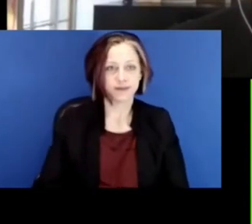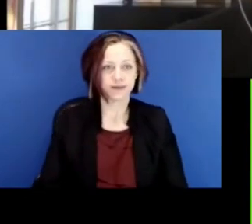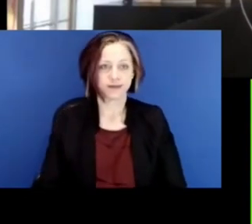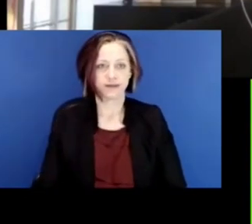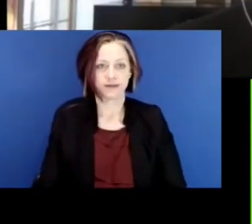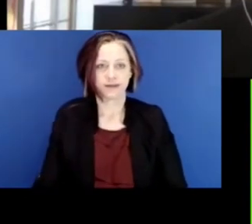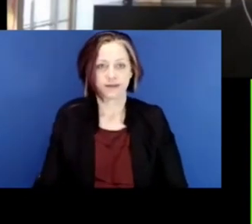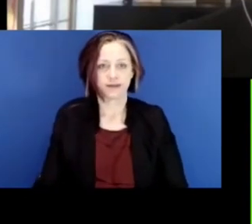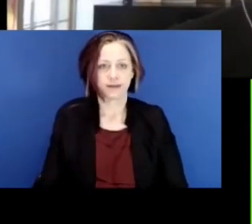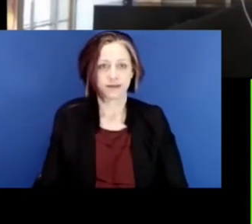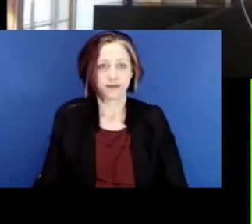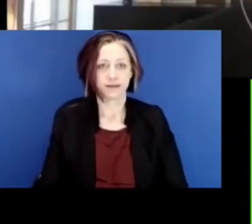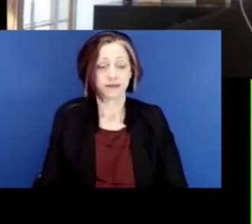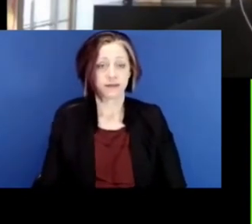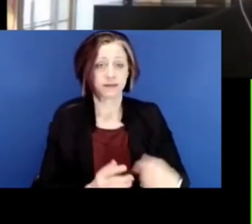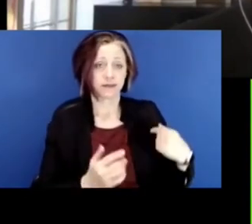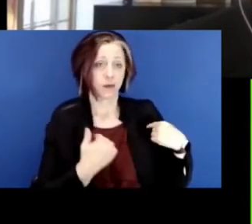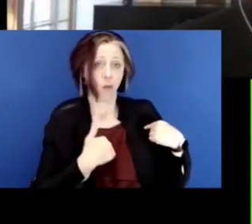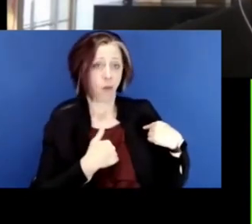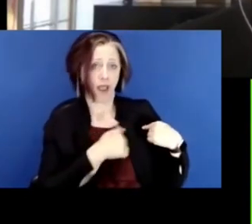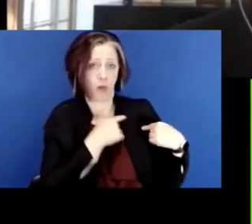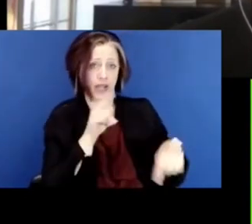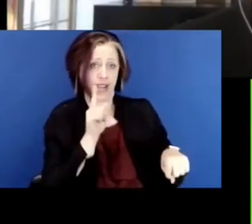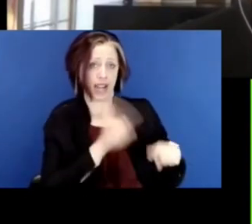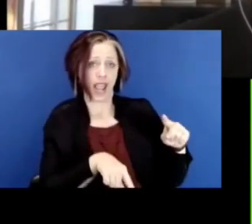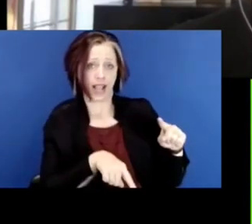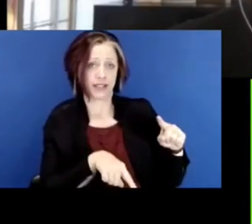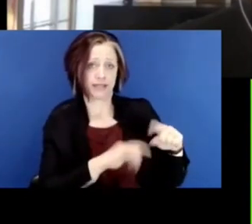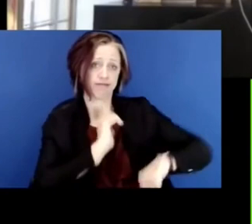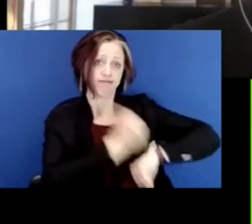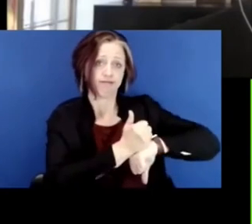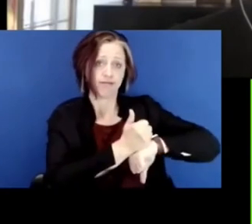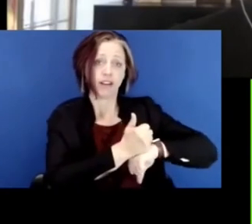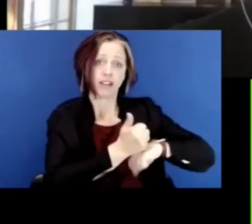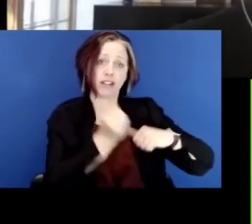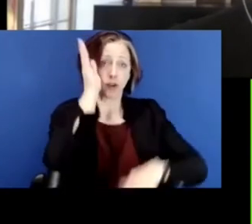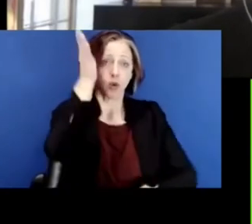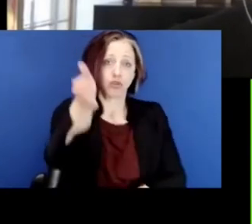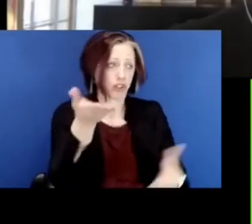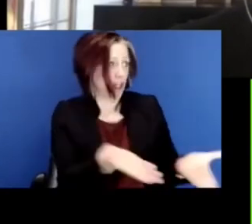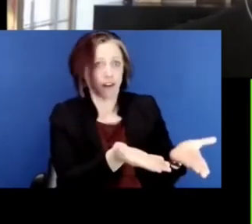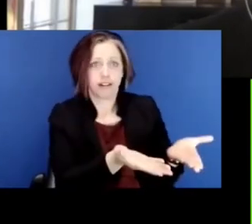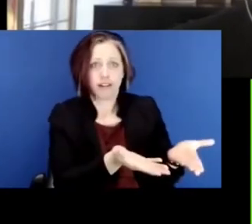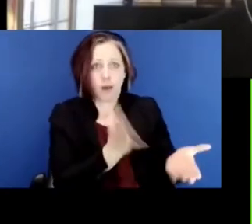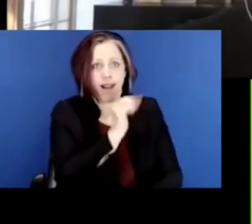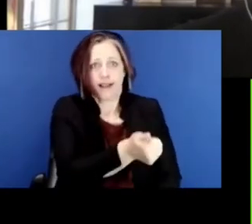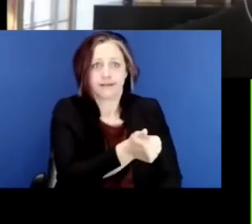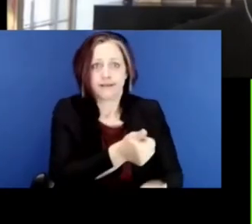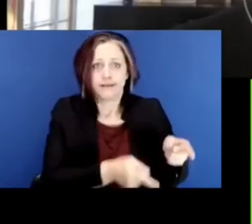we can't be the founding mothers and fathers for the future? So that